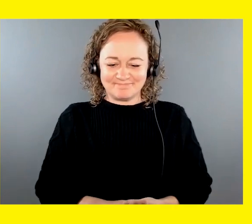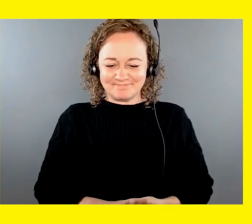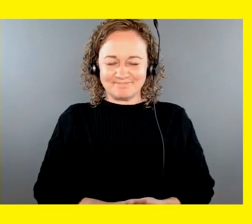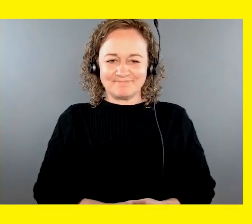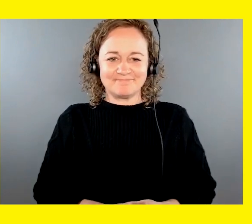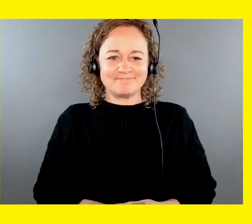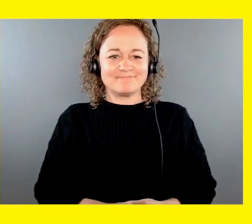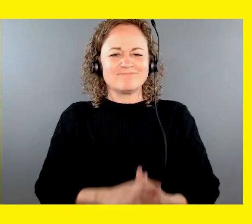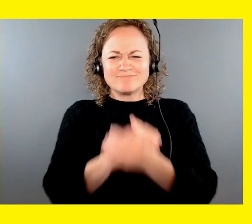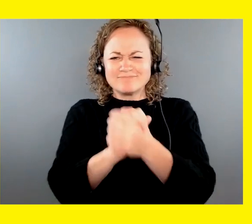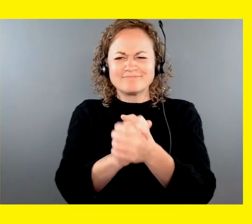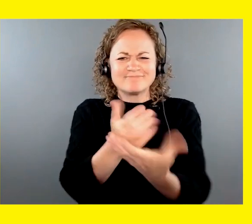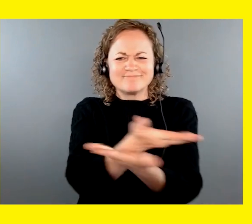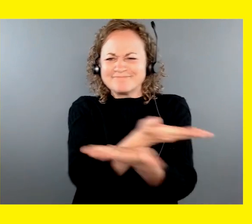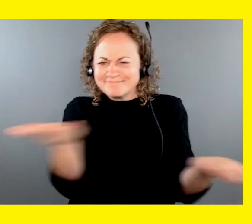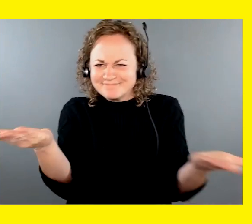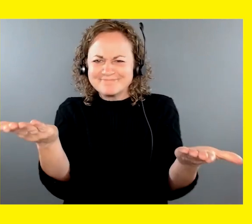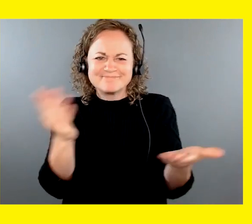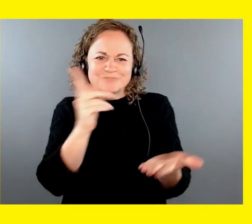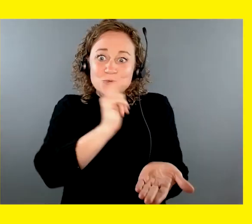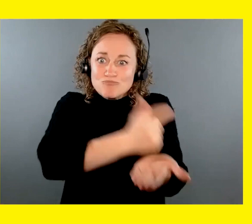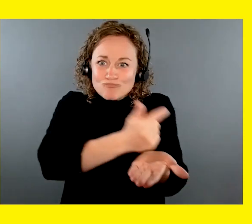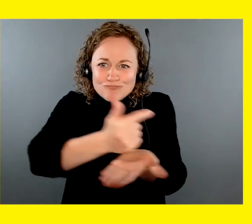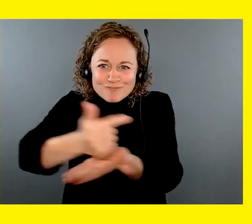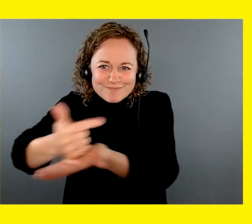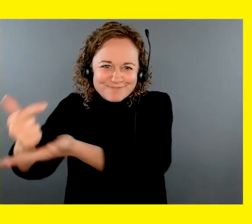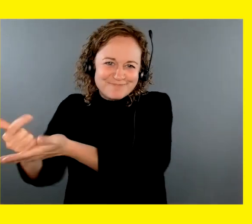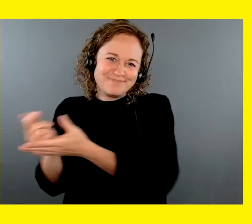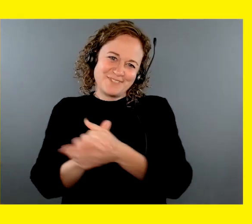Congratulations to all of today's graduates.